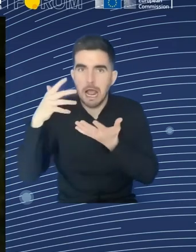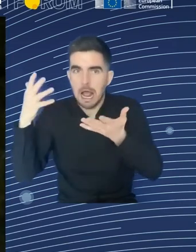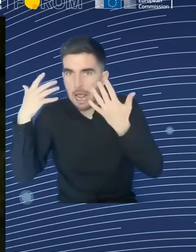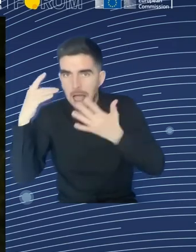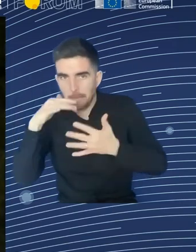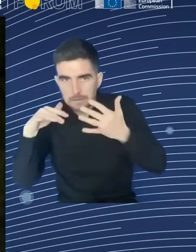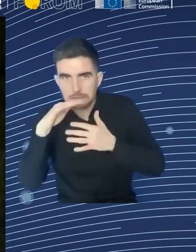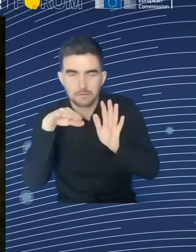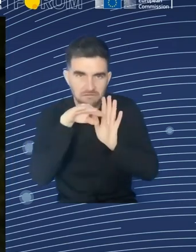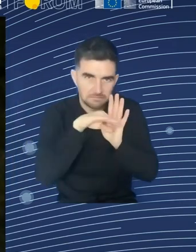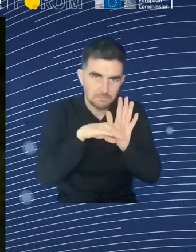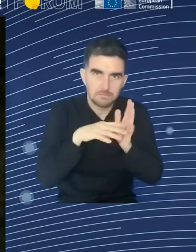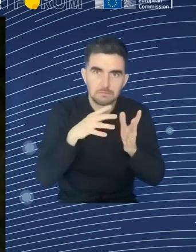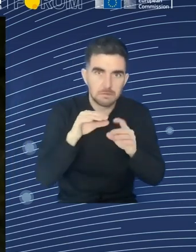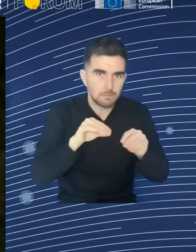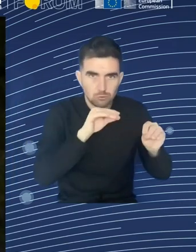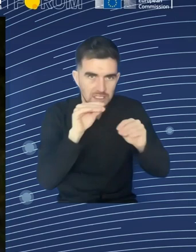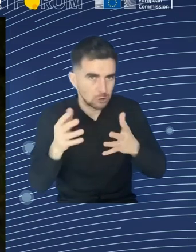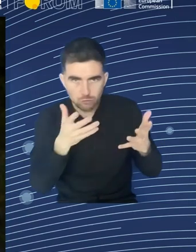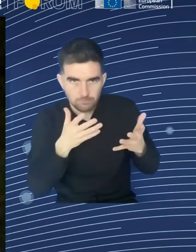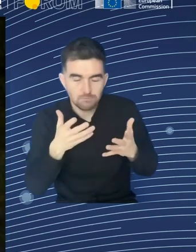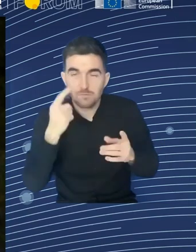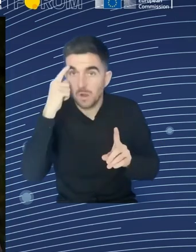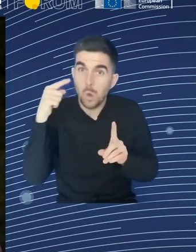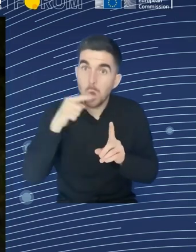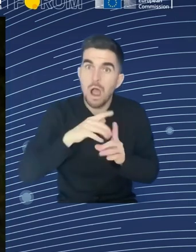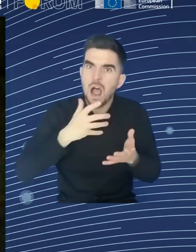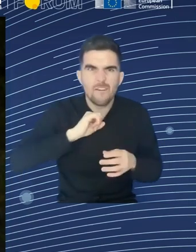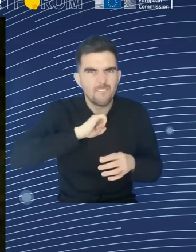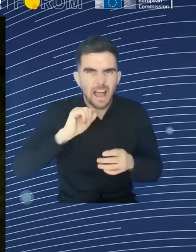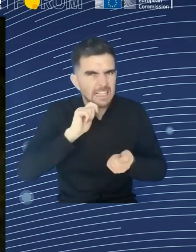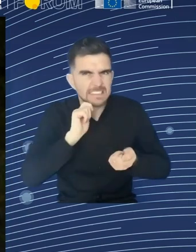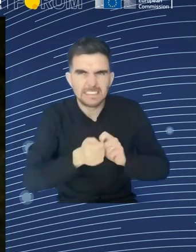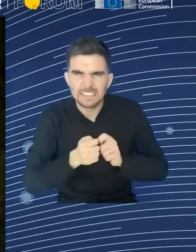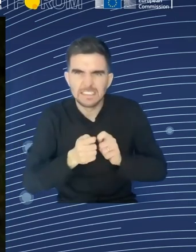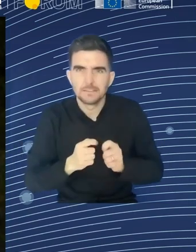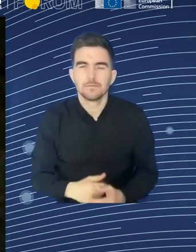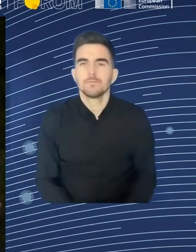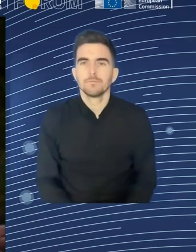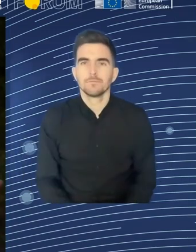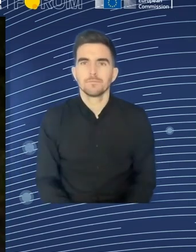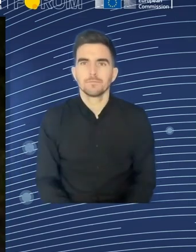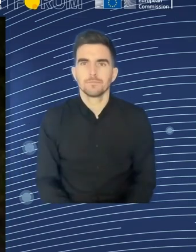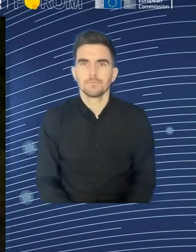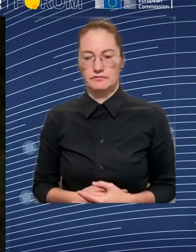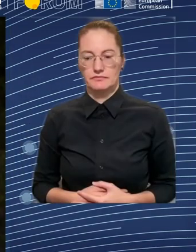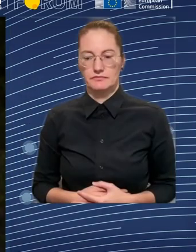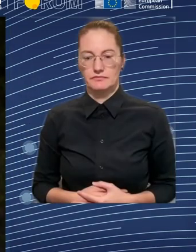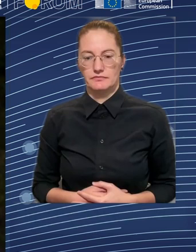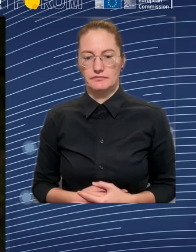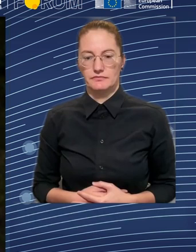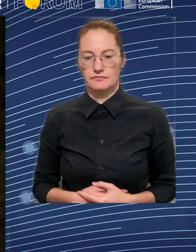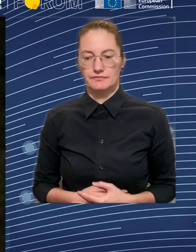never believed in them. I don't believe in them now. And I don't believe in them in relation to the distributive consequences